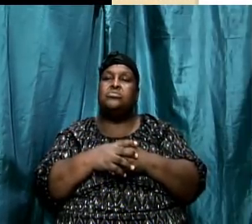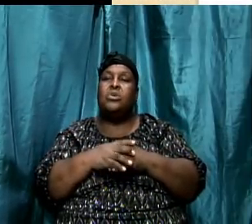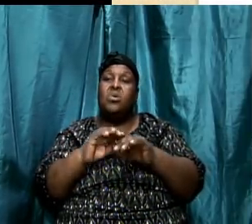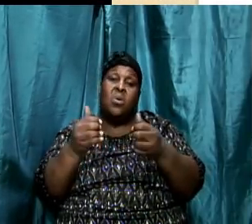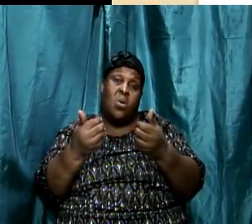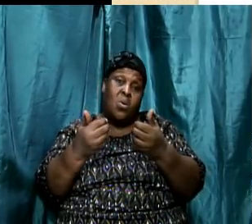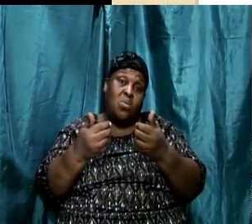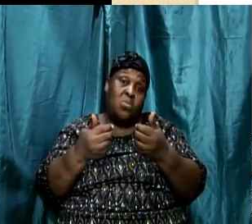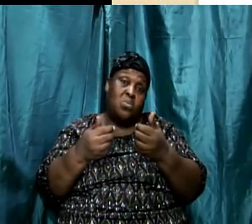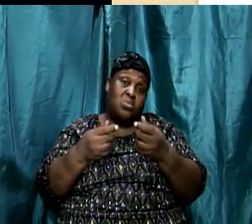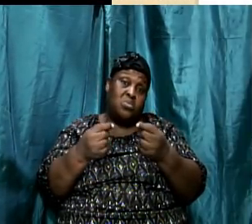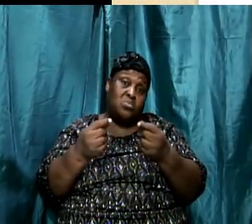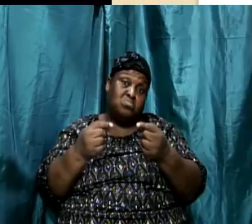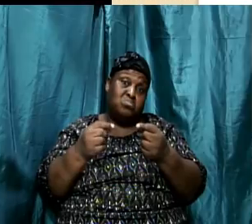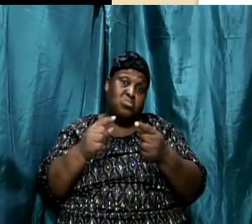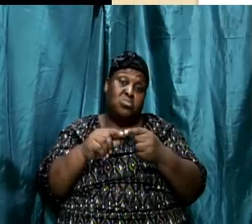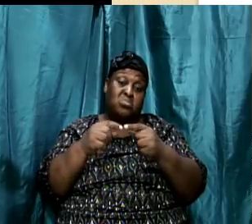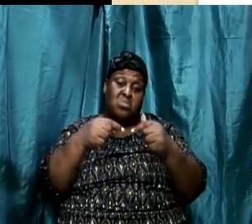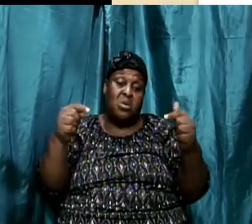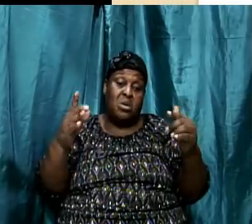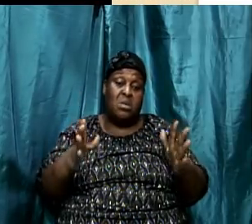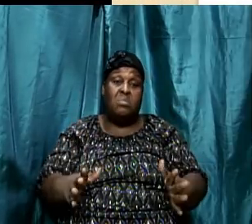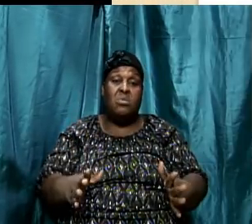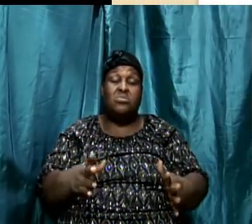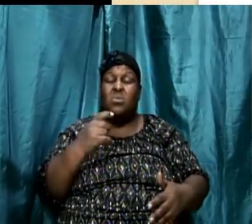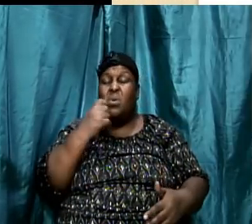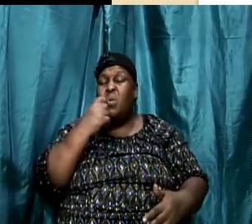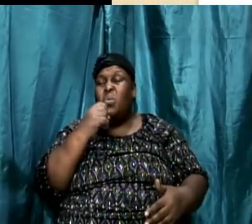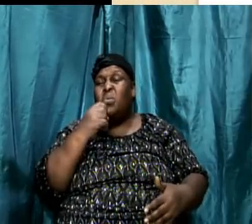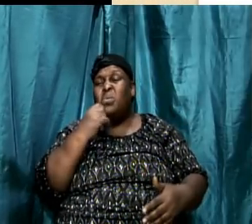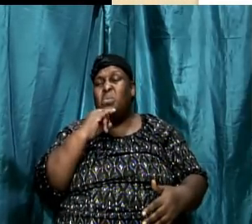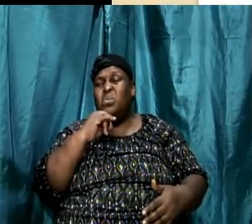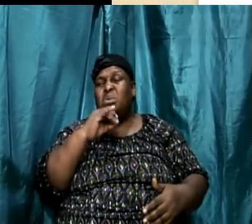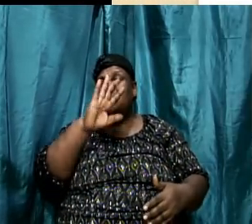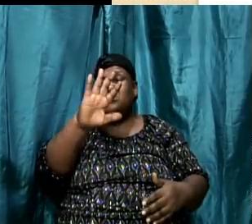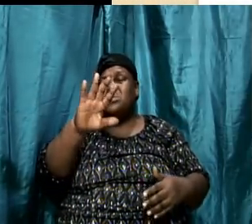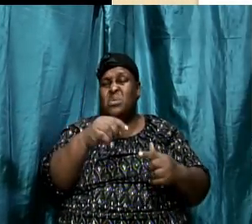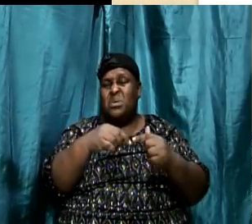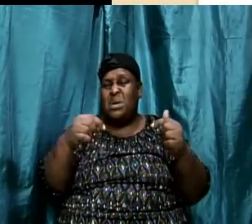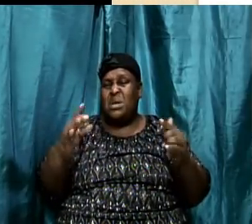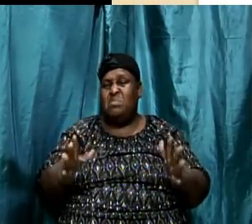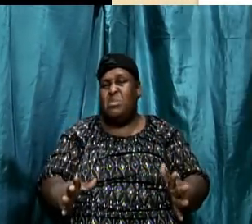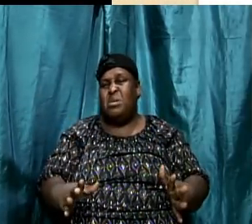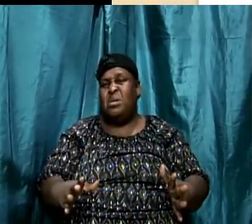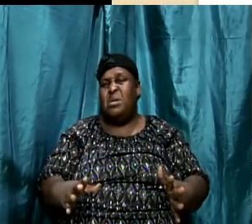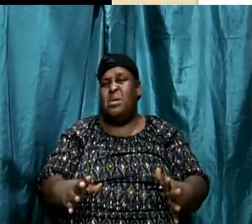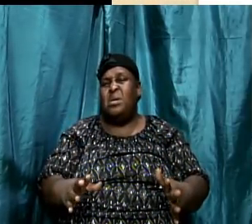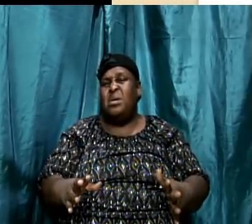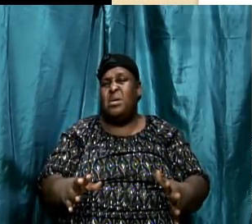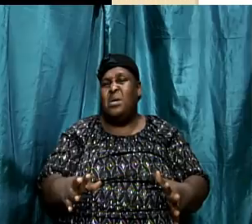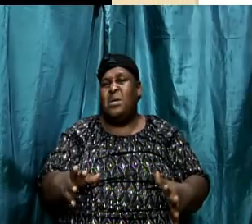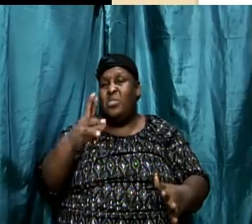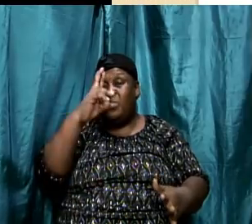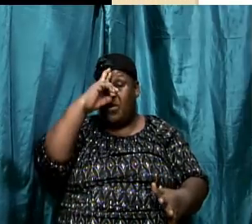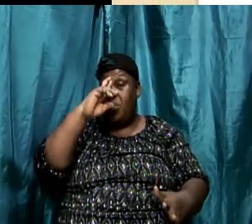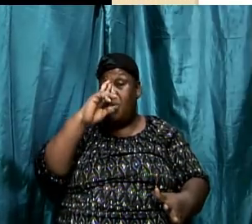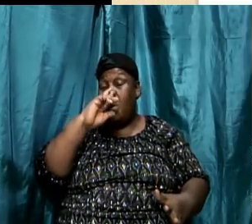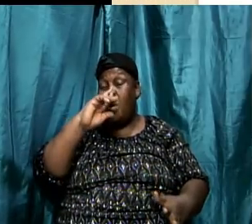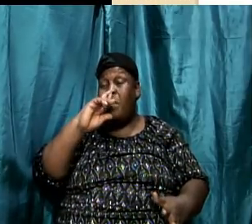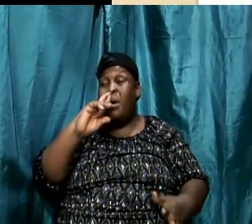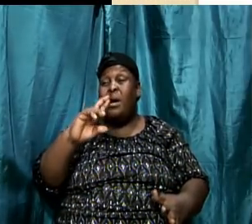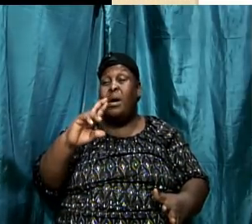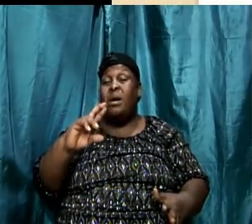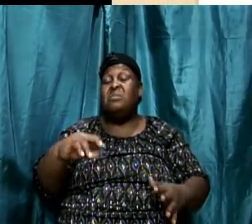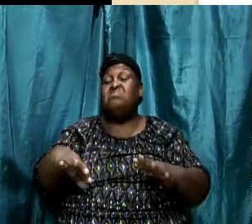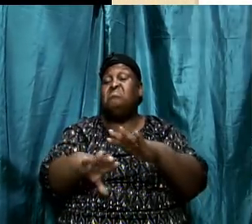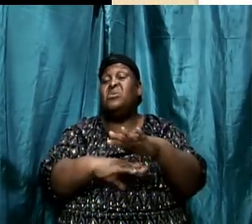Who are their enemies? The governing authority, the Romans, remember they never wanted the Romans in authority. And the Romans were saying, look here, there was a rule under